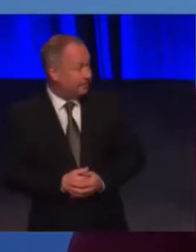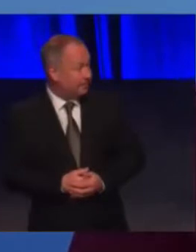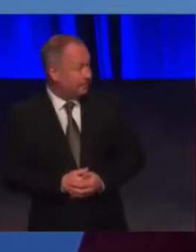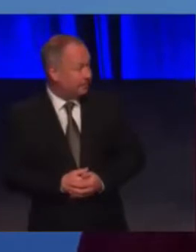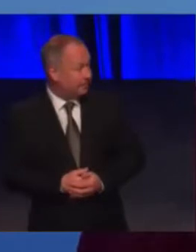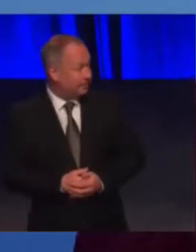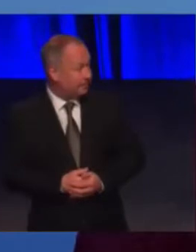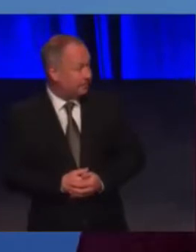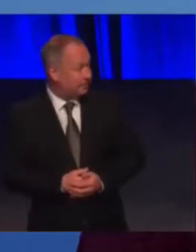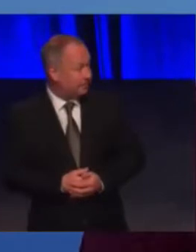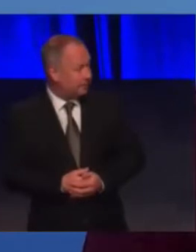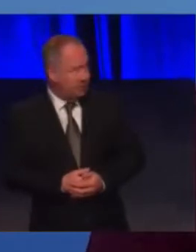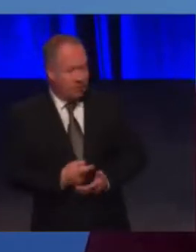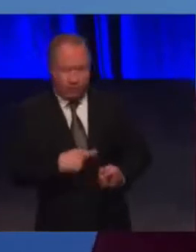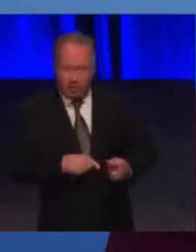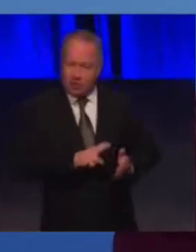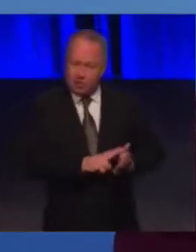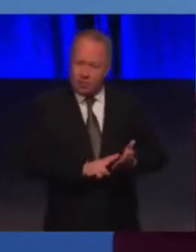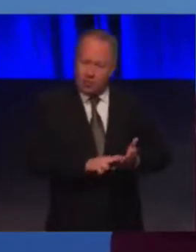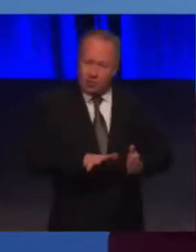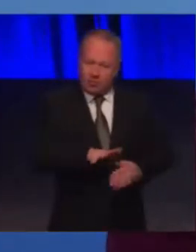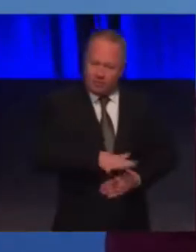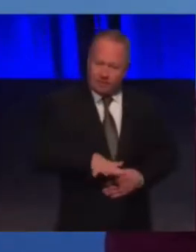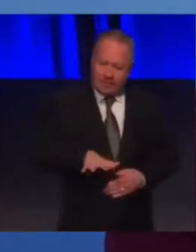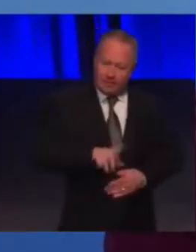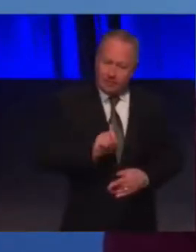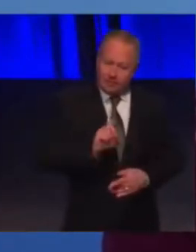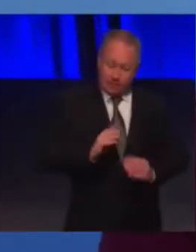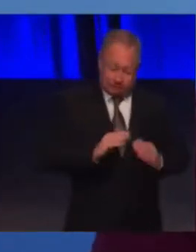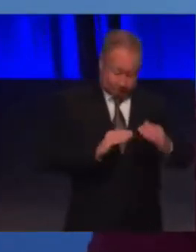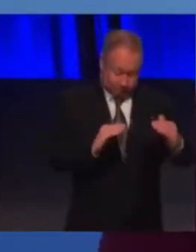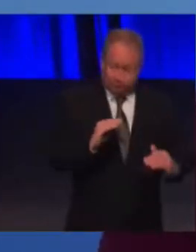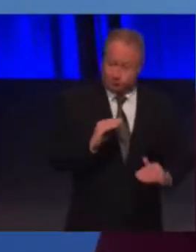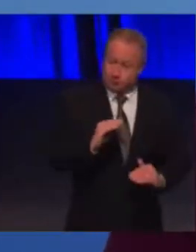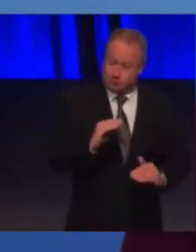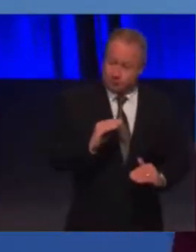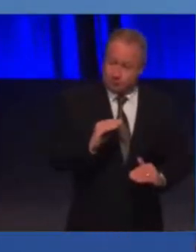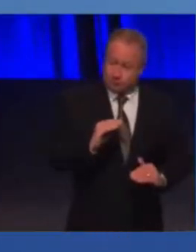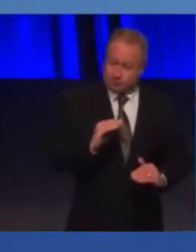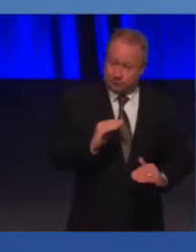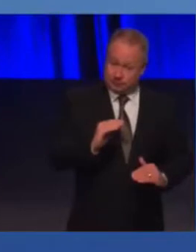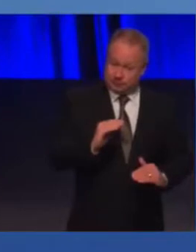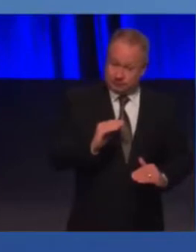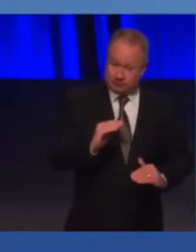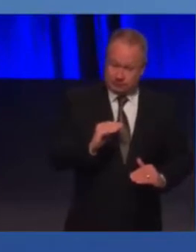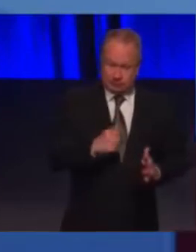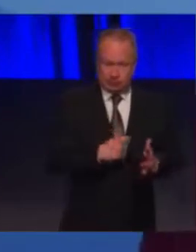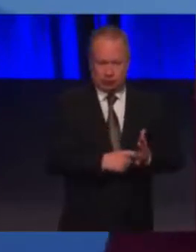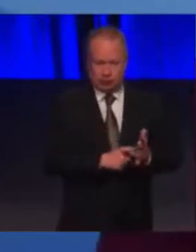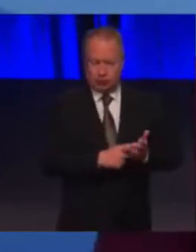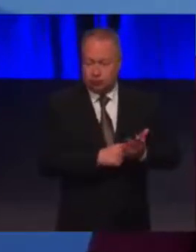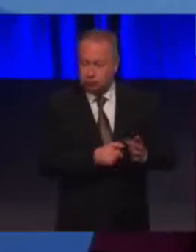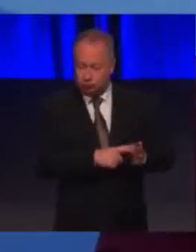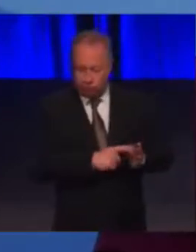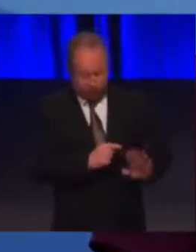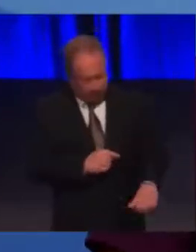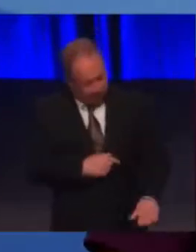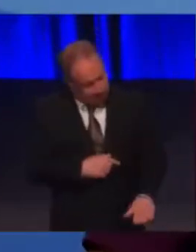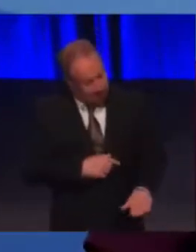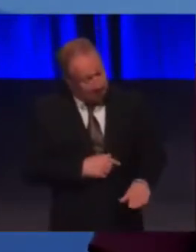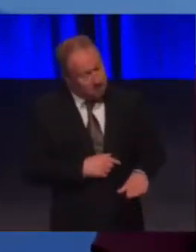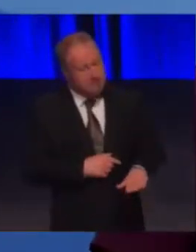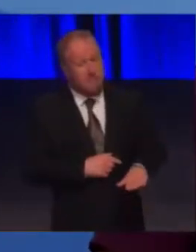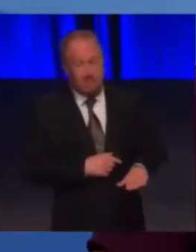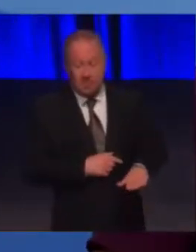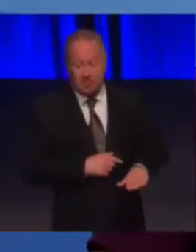We're a normal family, but we're not treated equally. Because as Rory has gotten older, what we've found is